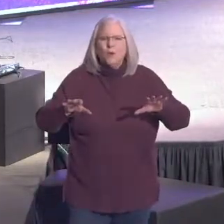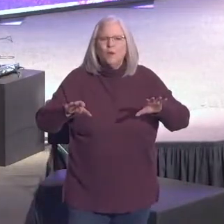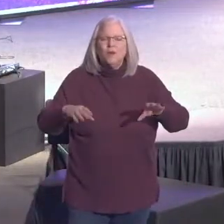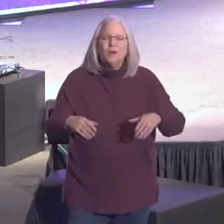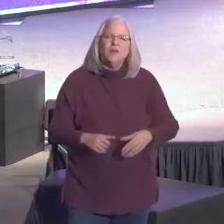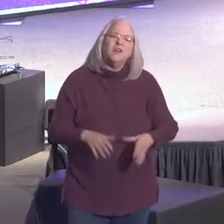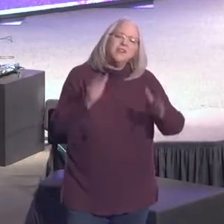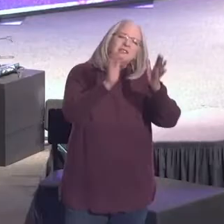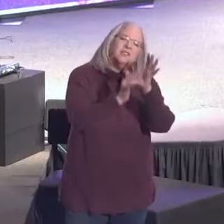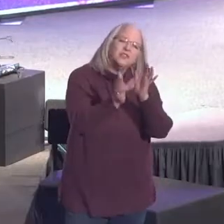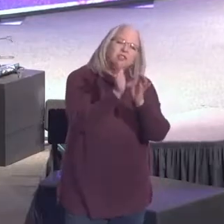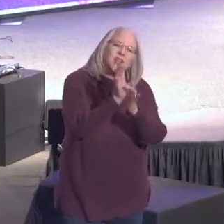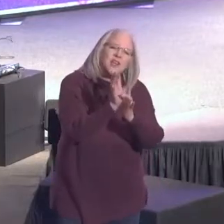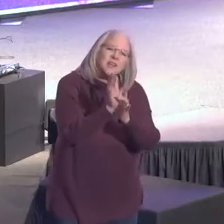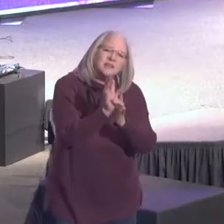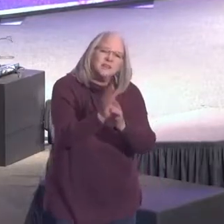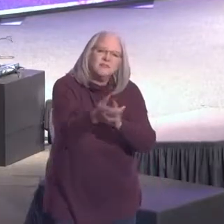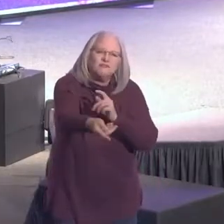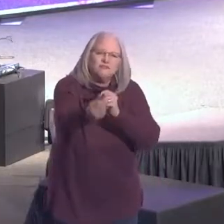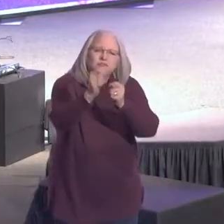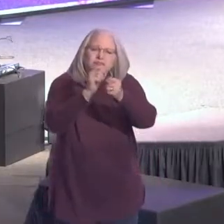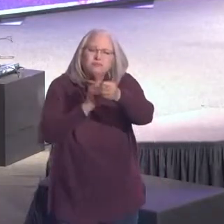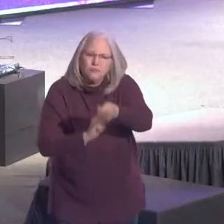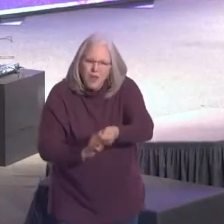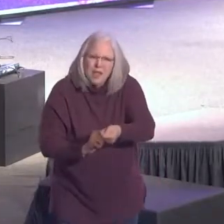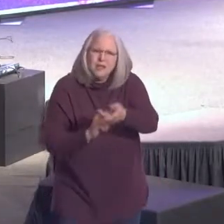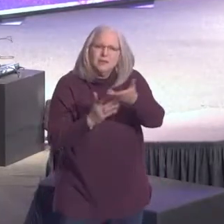Jesus in our place